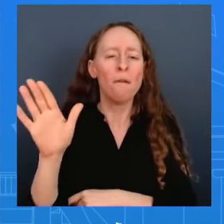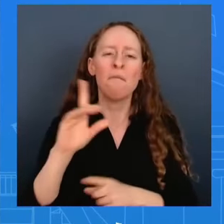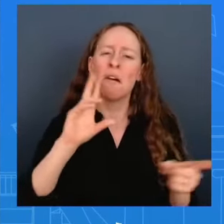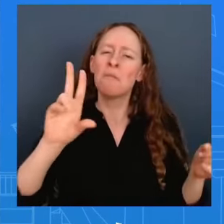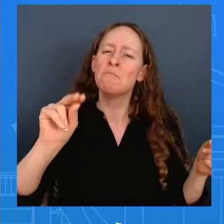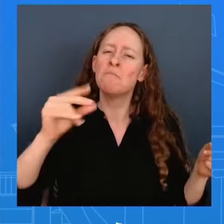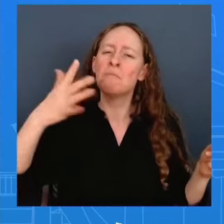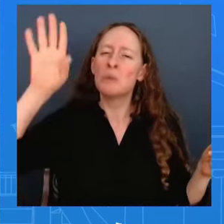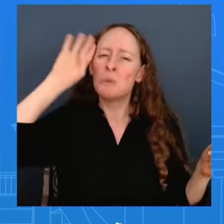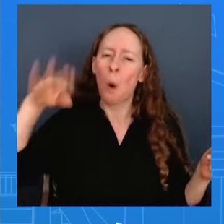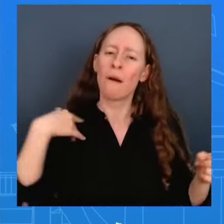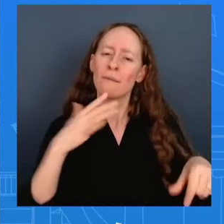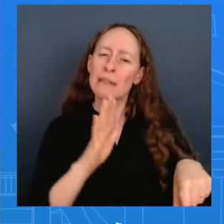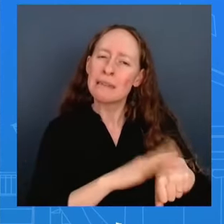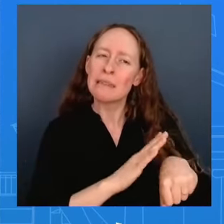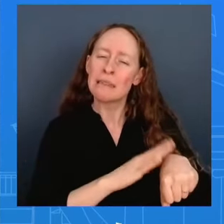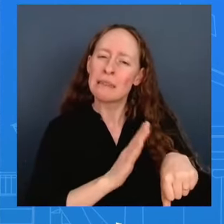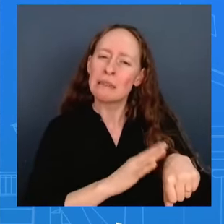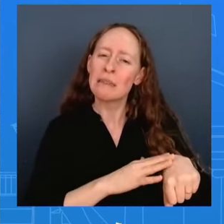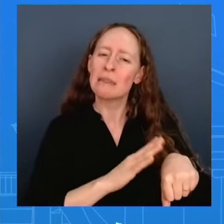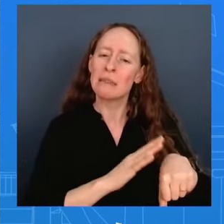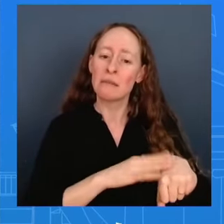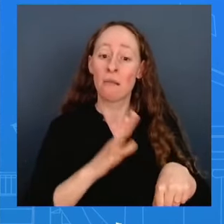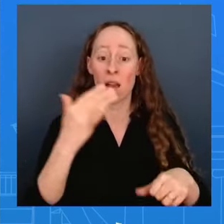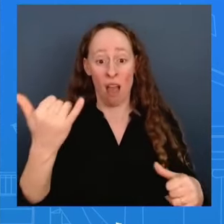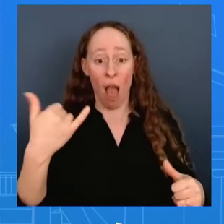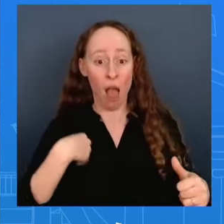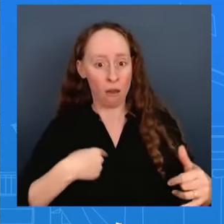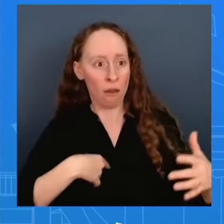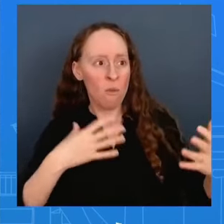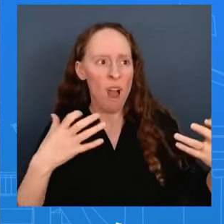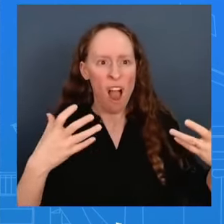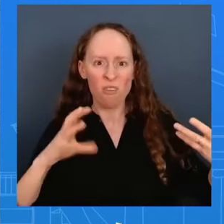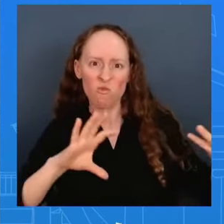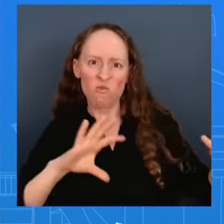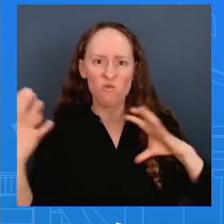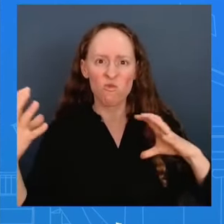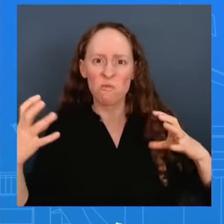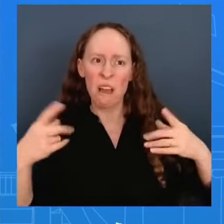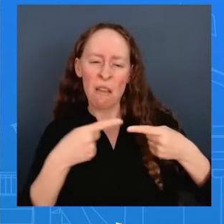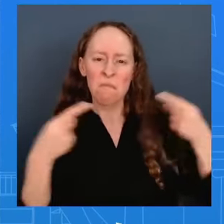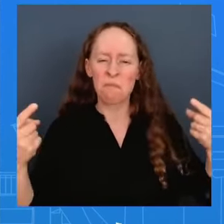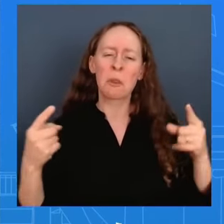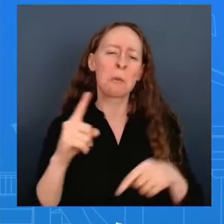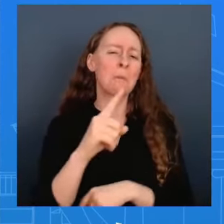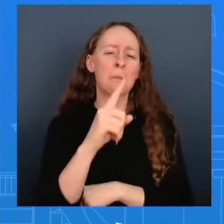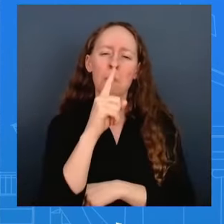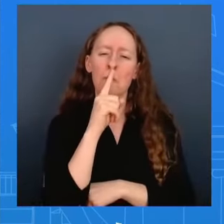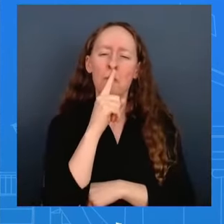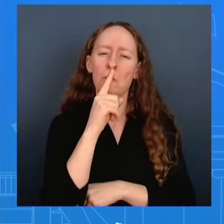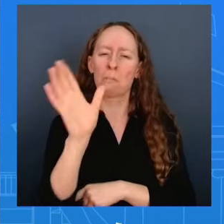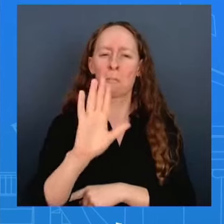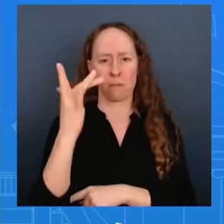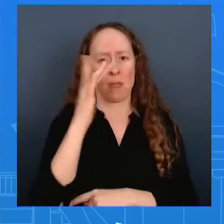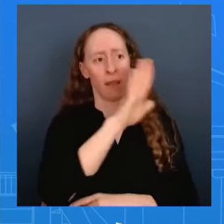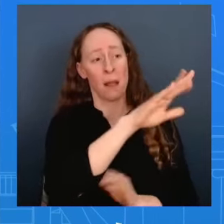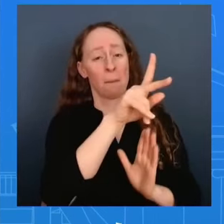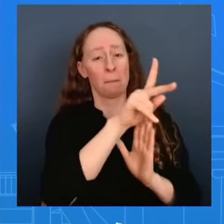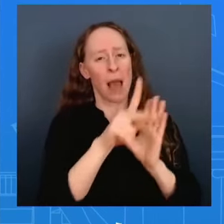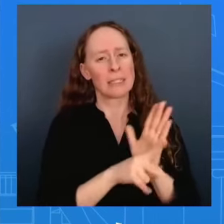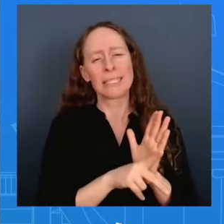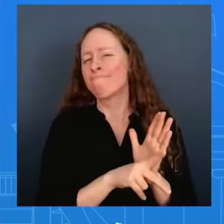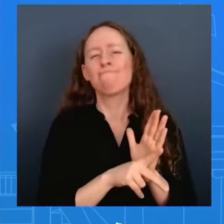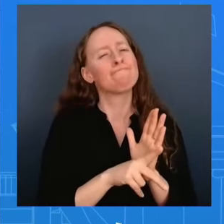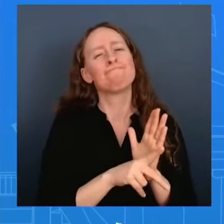this is about the consequences of decades of economic policy and the need for the united states to defend our